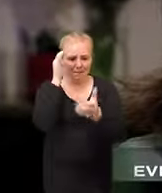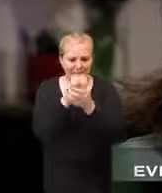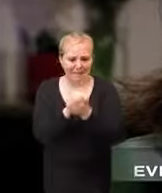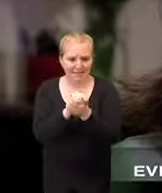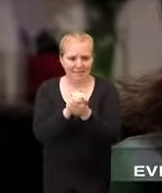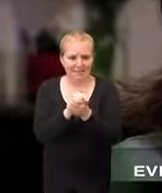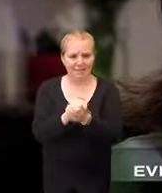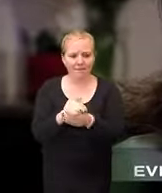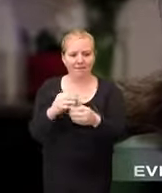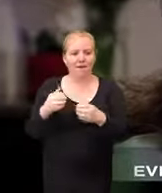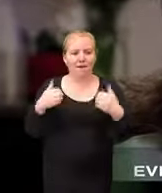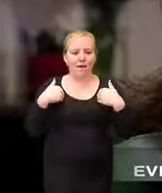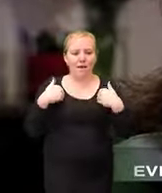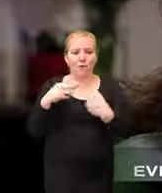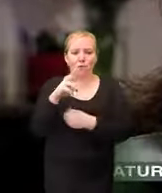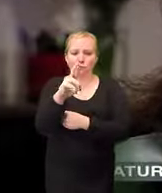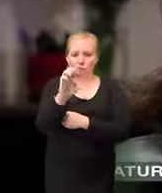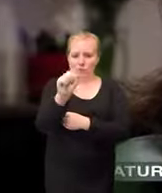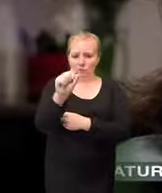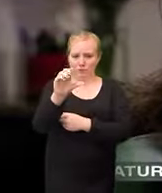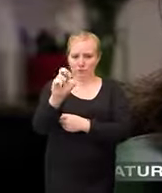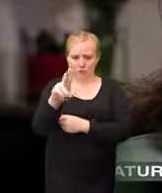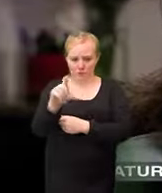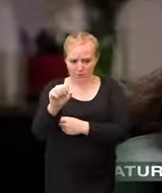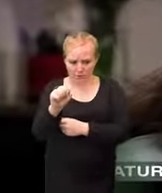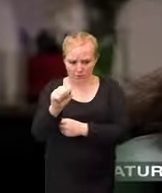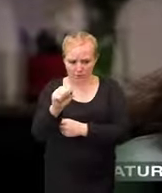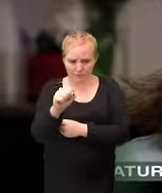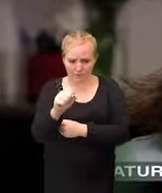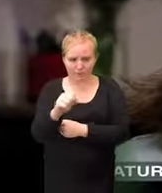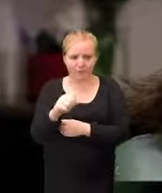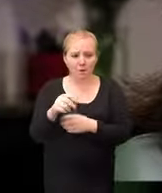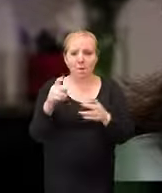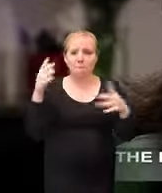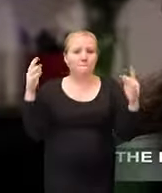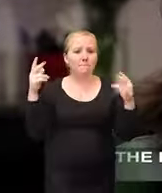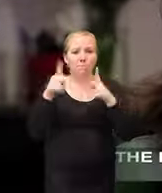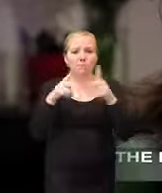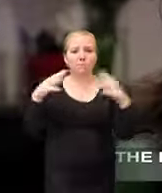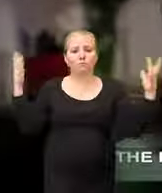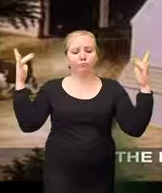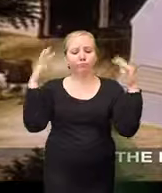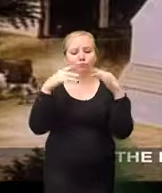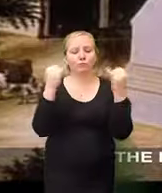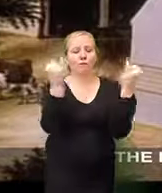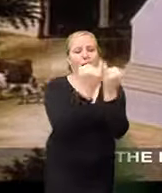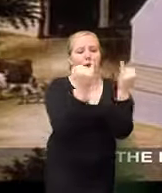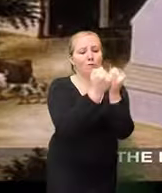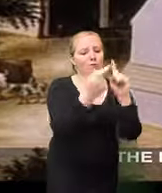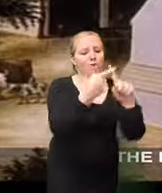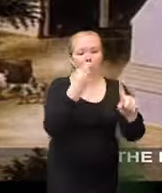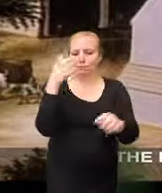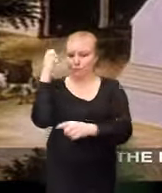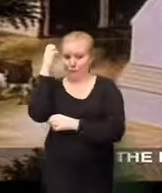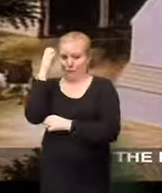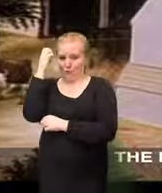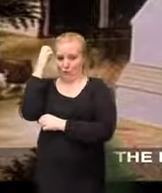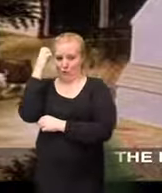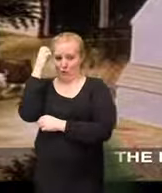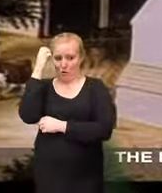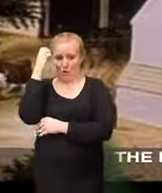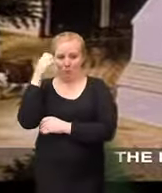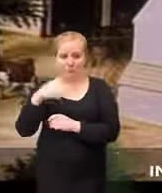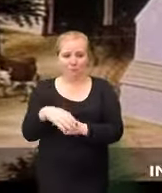believed that every potential was here natural resources population the isolation from European